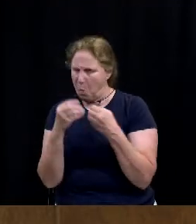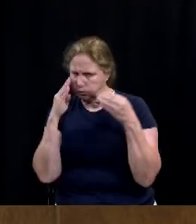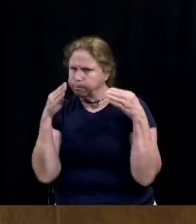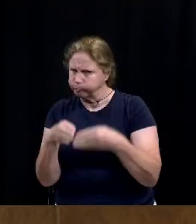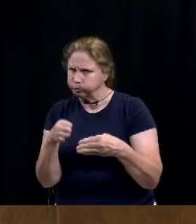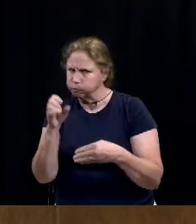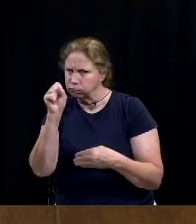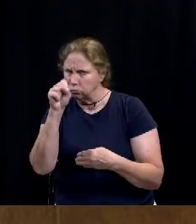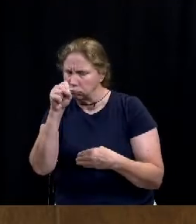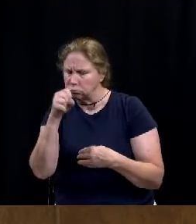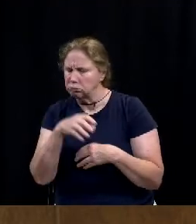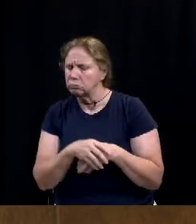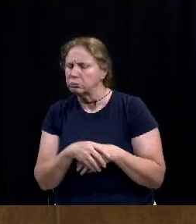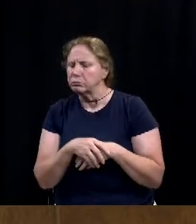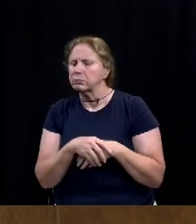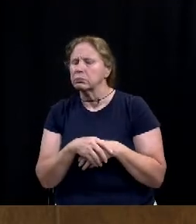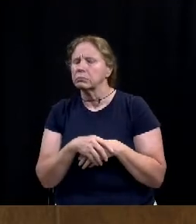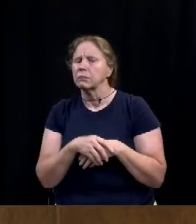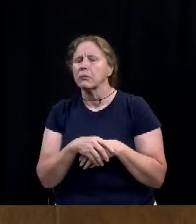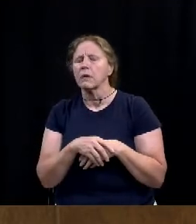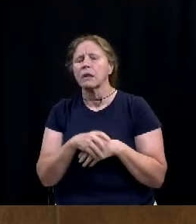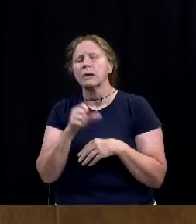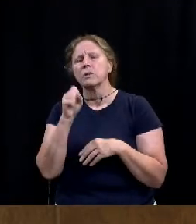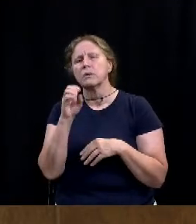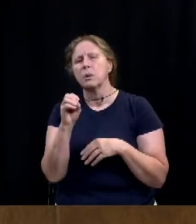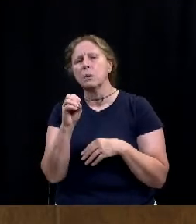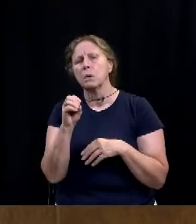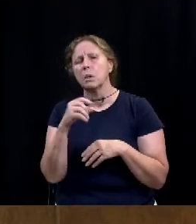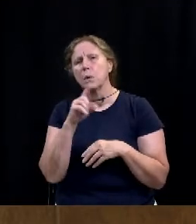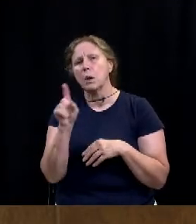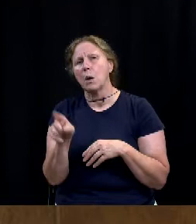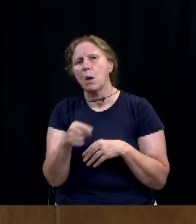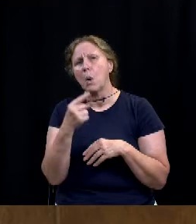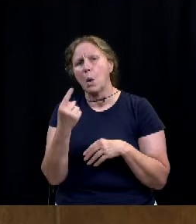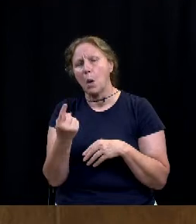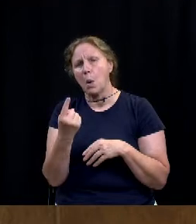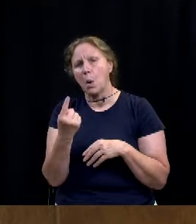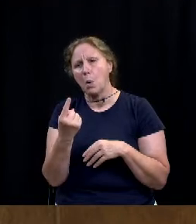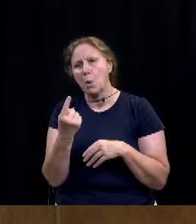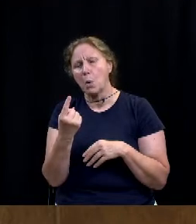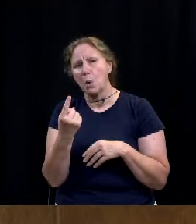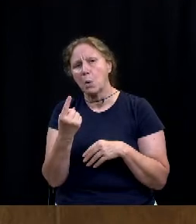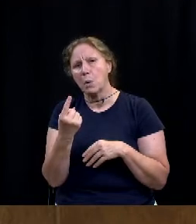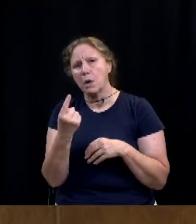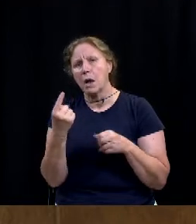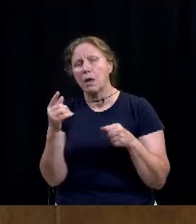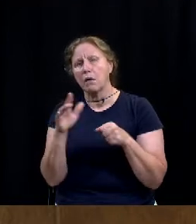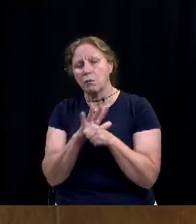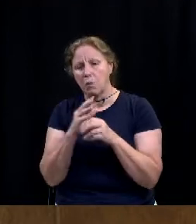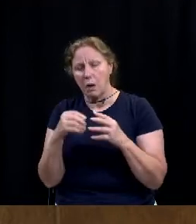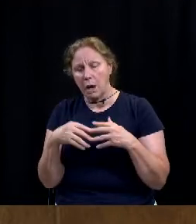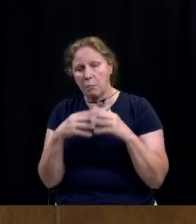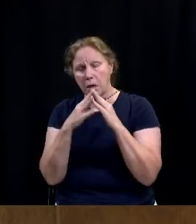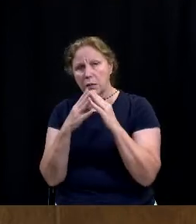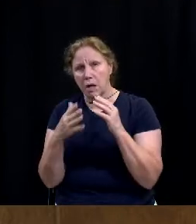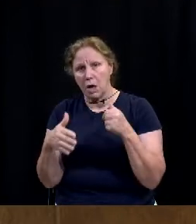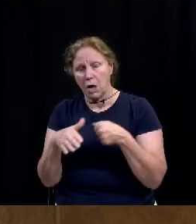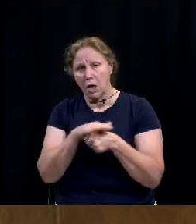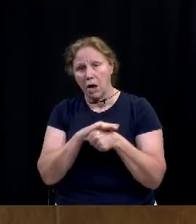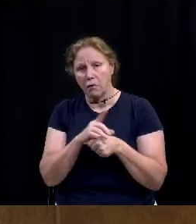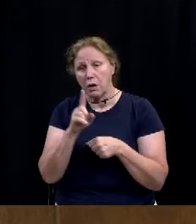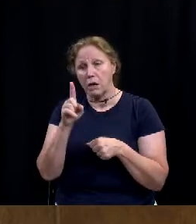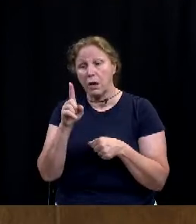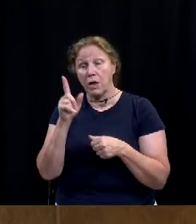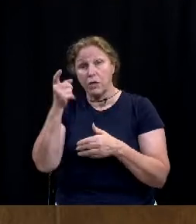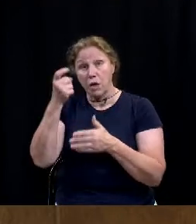think it's the fact that we are only at full implementation of this covering a third of the